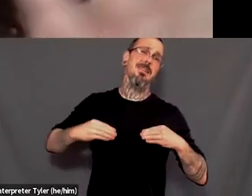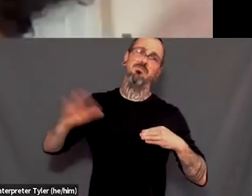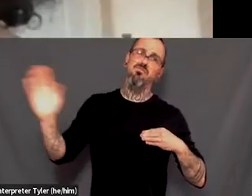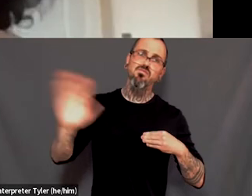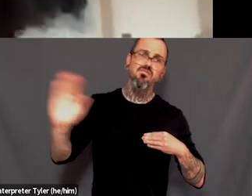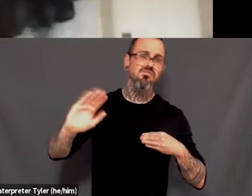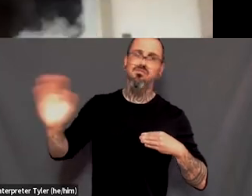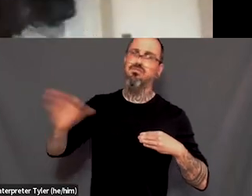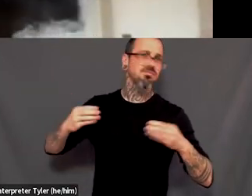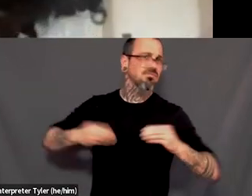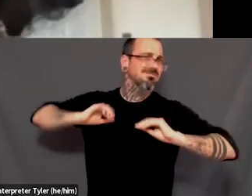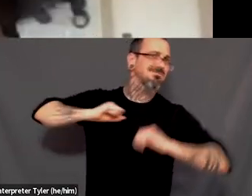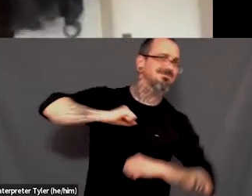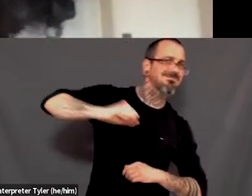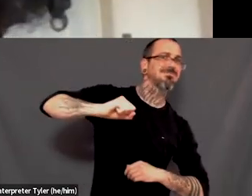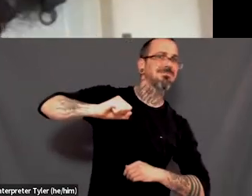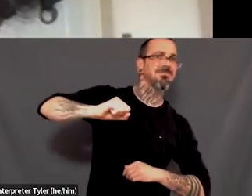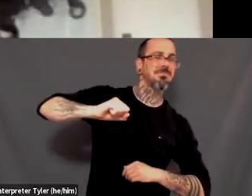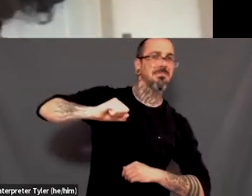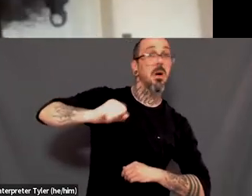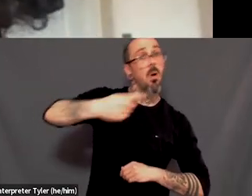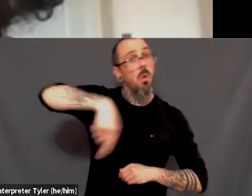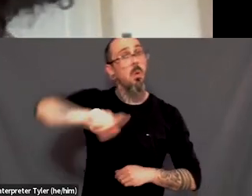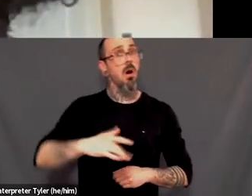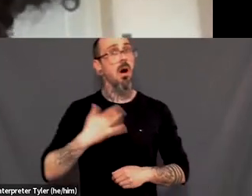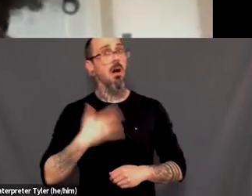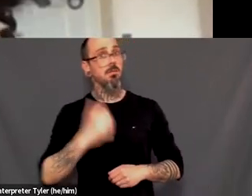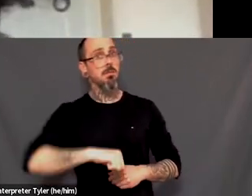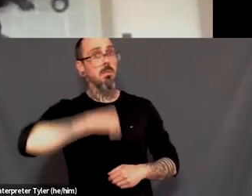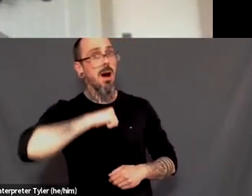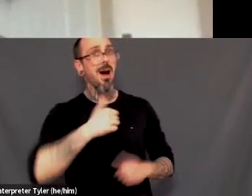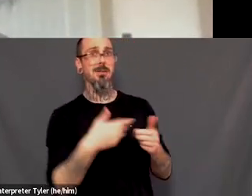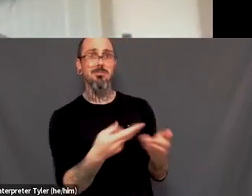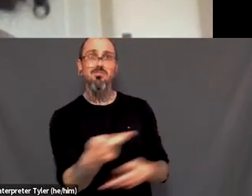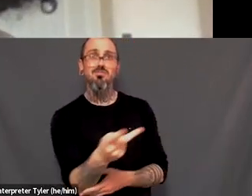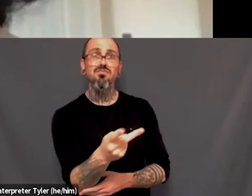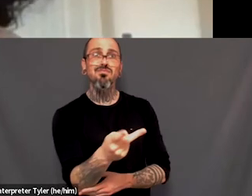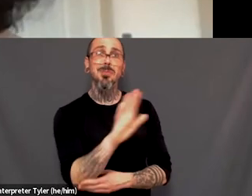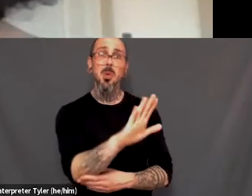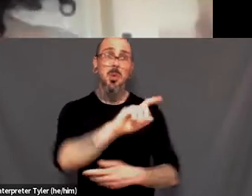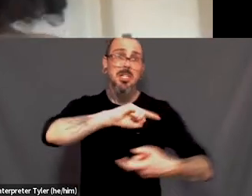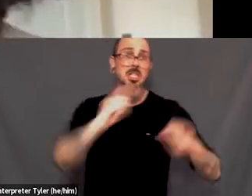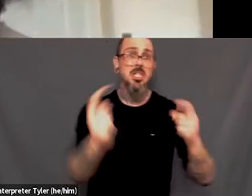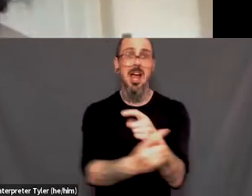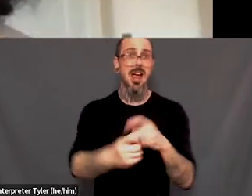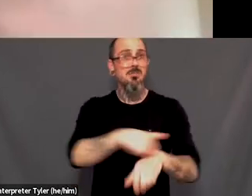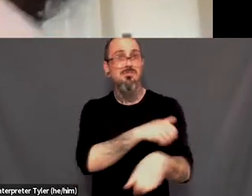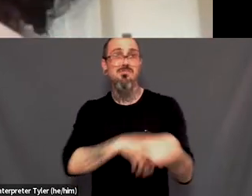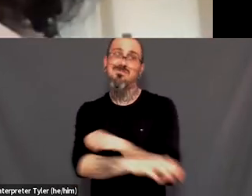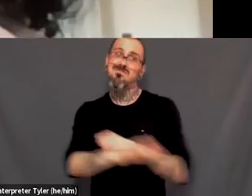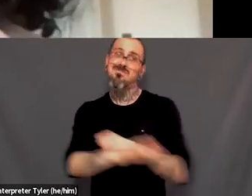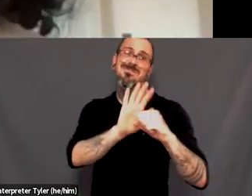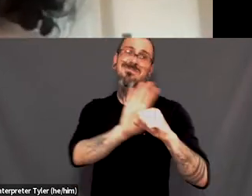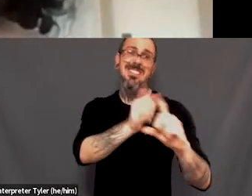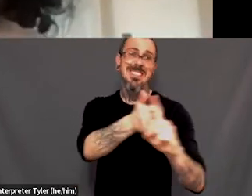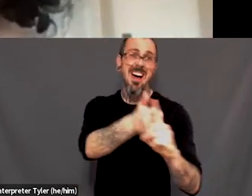us no. So like, I'm so happy and so proud of both of you, uh, for creating all the changes that we want to see in, in, in, in this